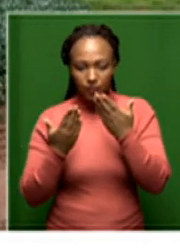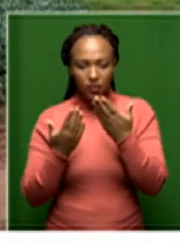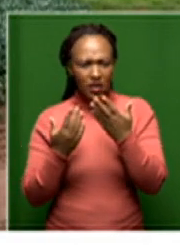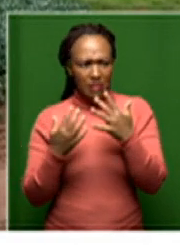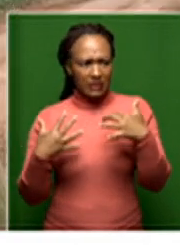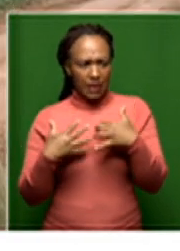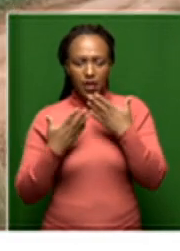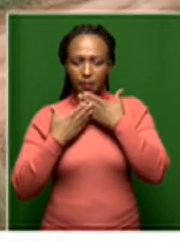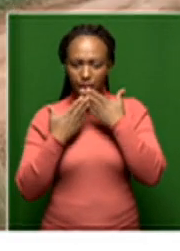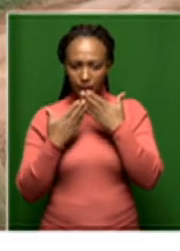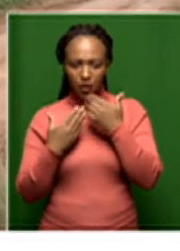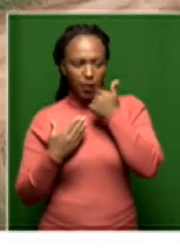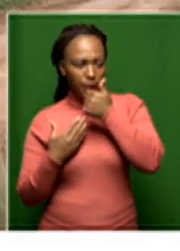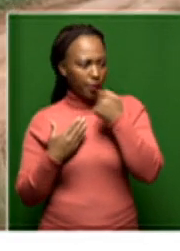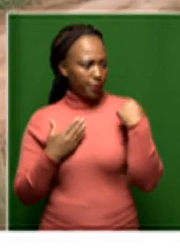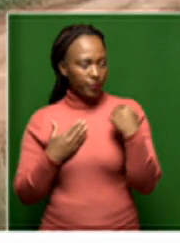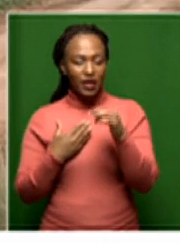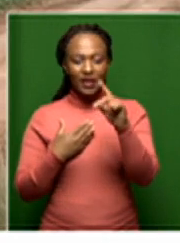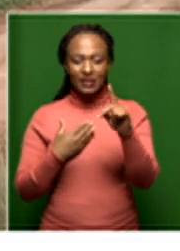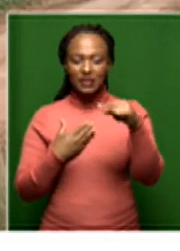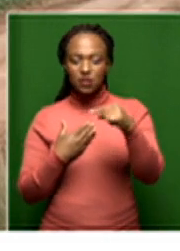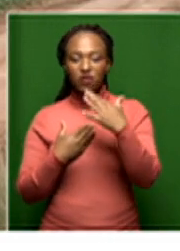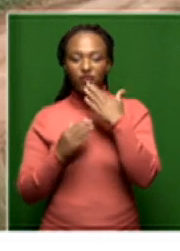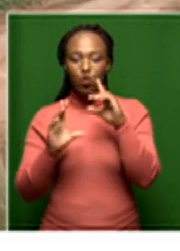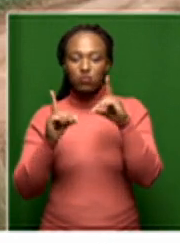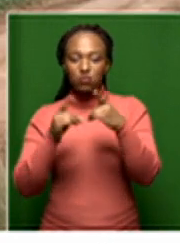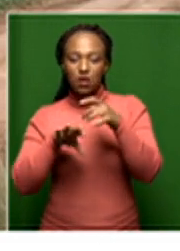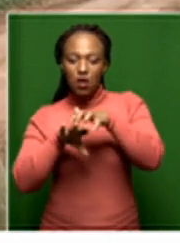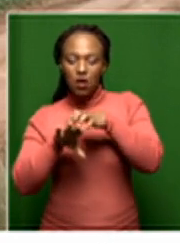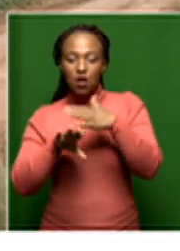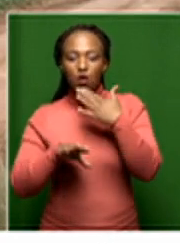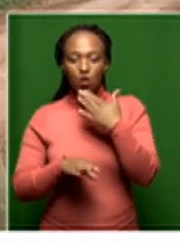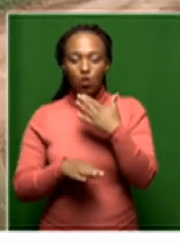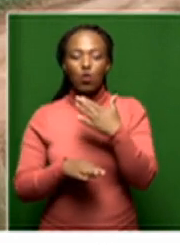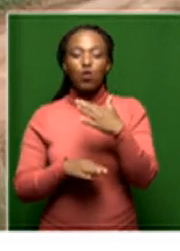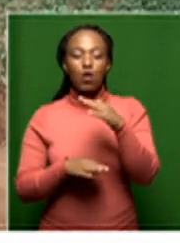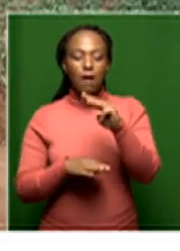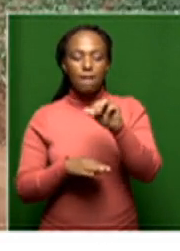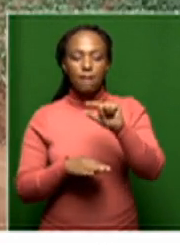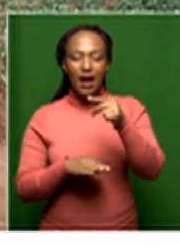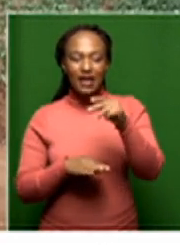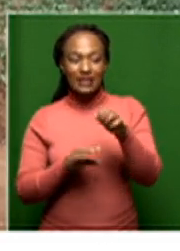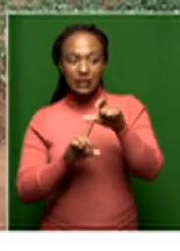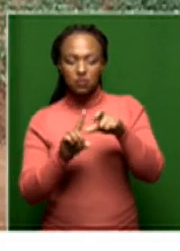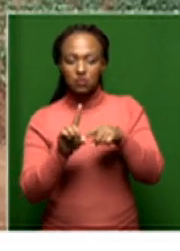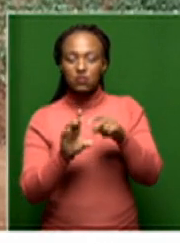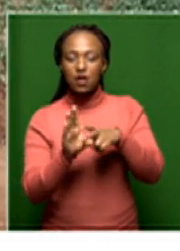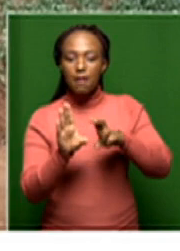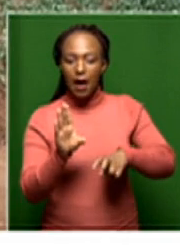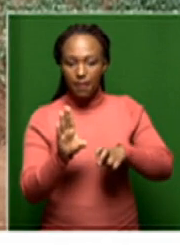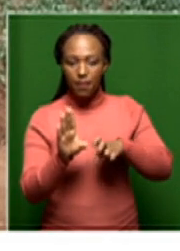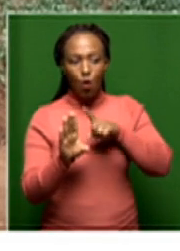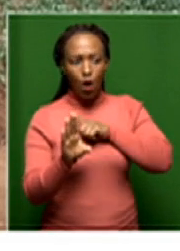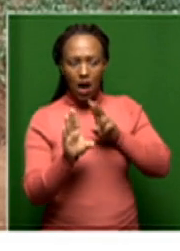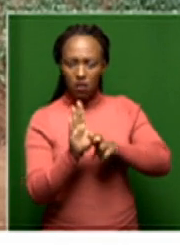Recently, the Director General of Agriculture, Mr. Mike Millengan, resigned. The reason he cited for his